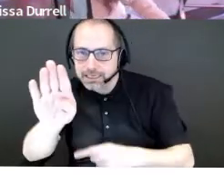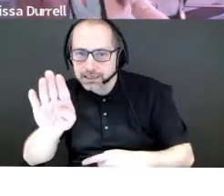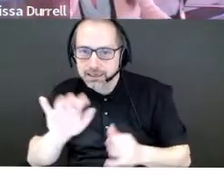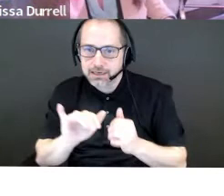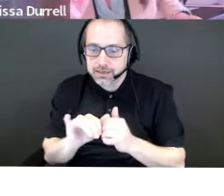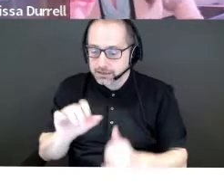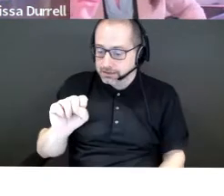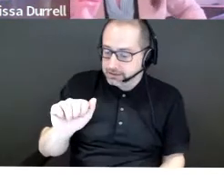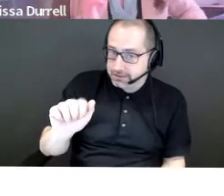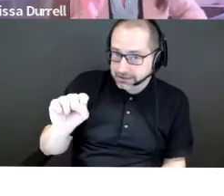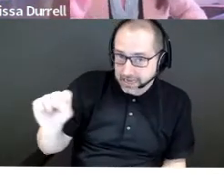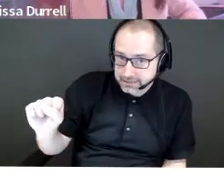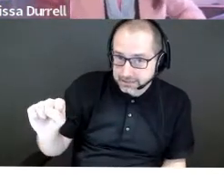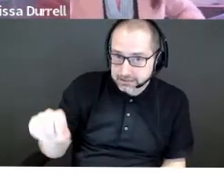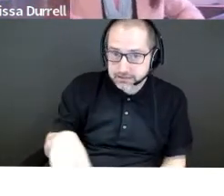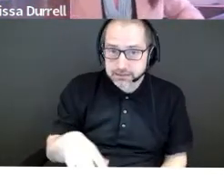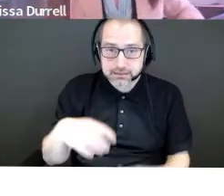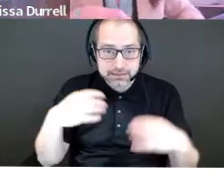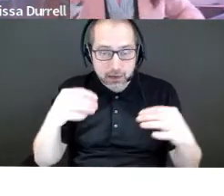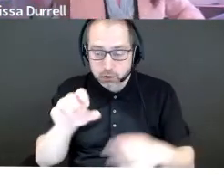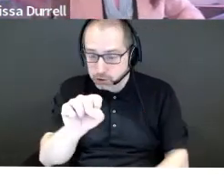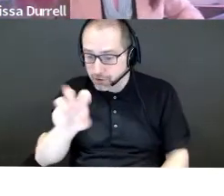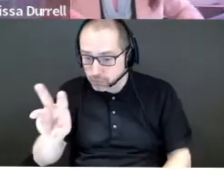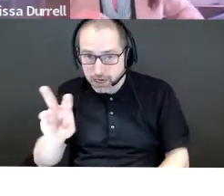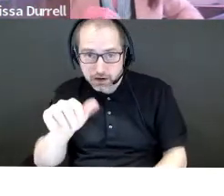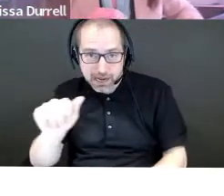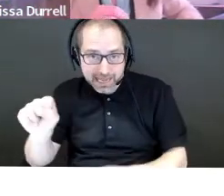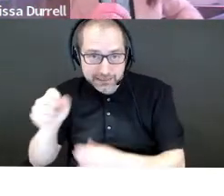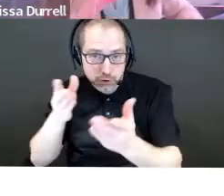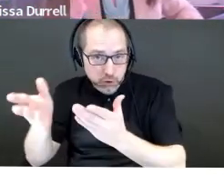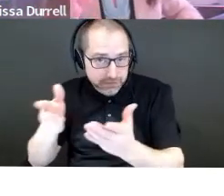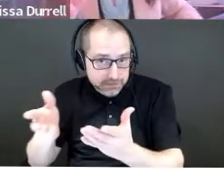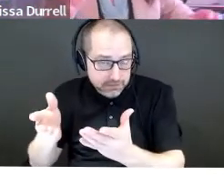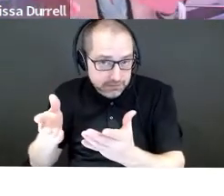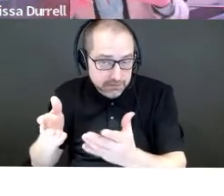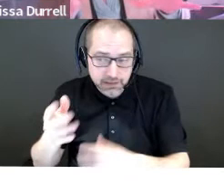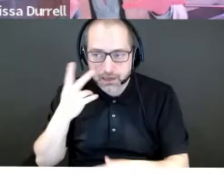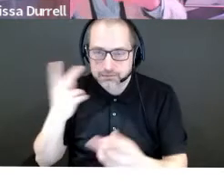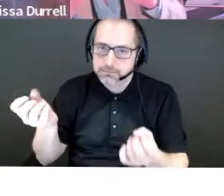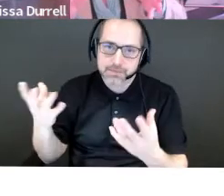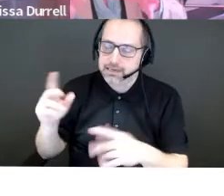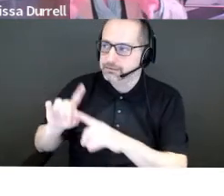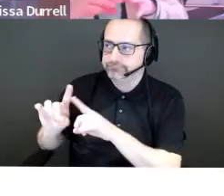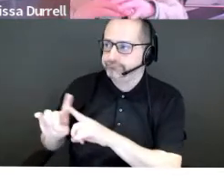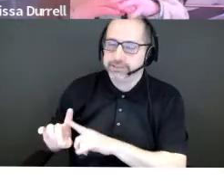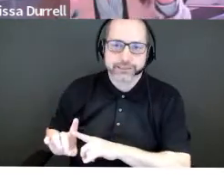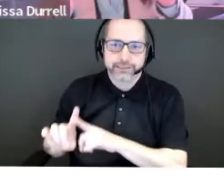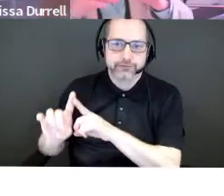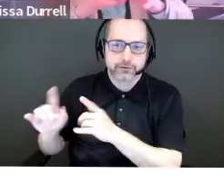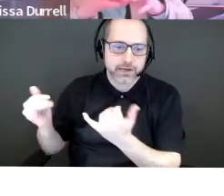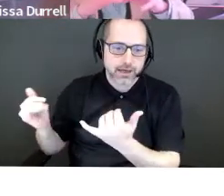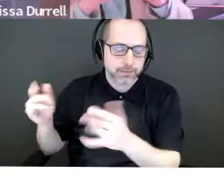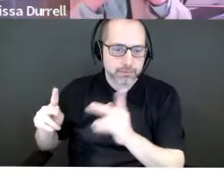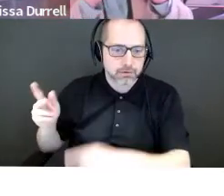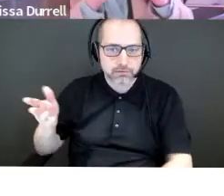SAS, uh, sales, um, software as a service? mean, gosh, I'm seeing all sorts of different, uh, uh, ways that, that people will